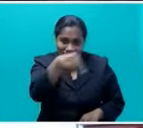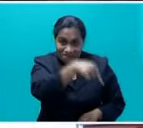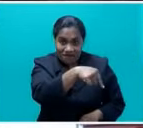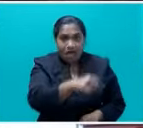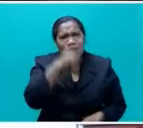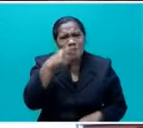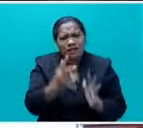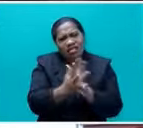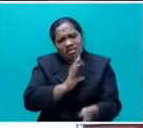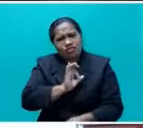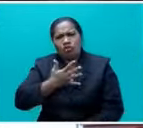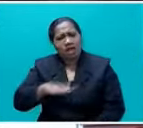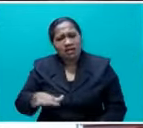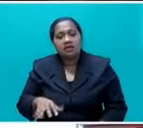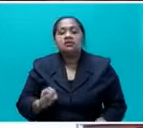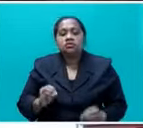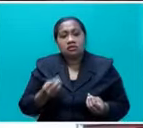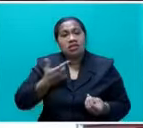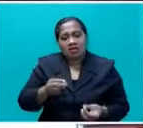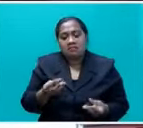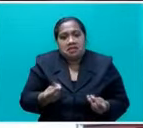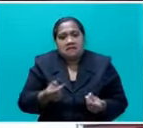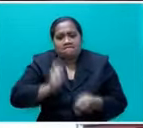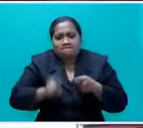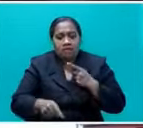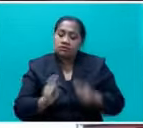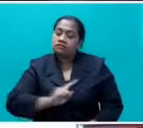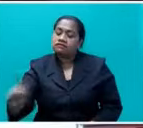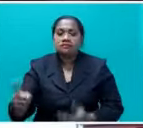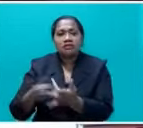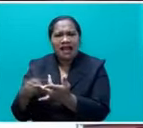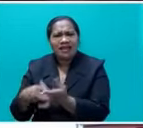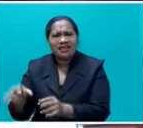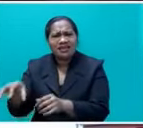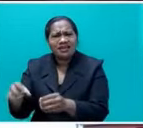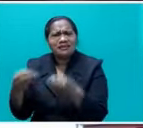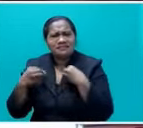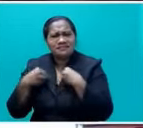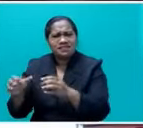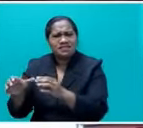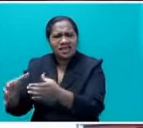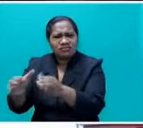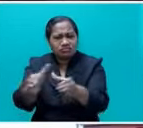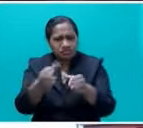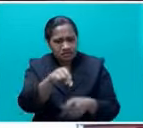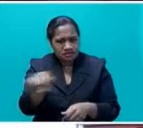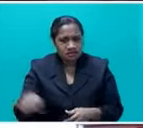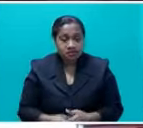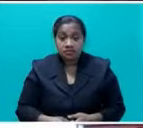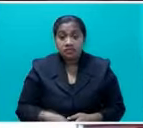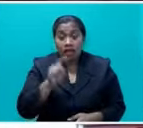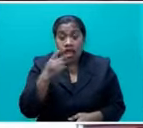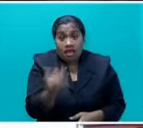system. There were these people who wanted cash immediately. And so they went and, you in fact, we heard one person who paid $50